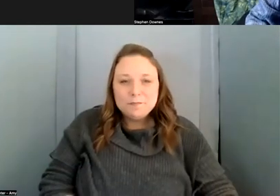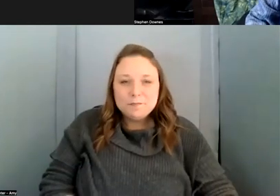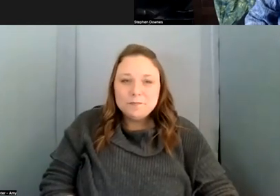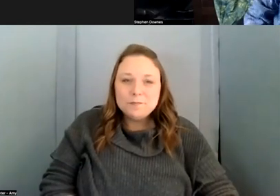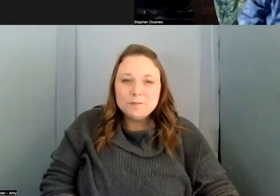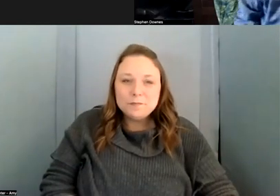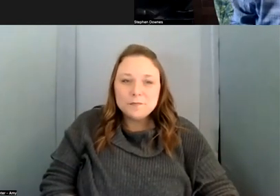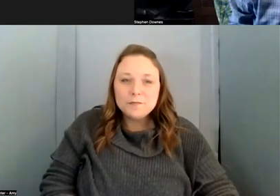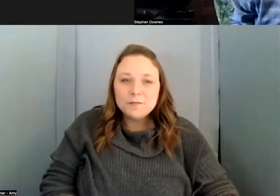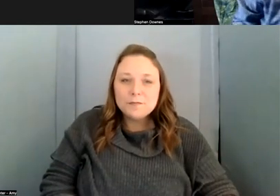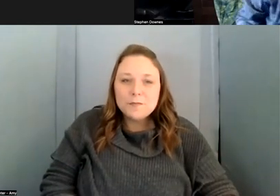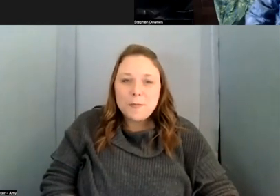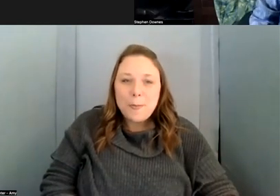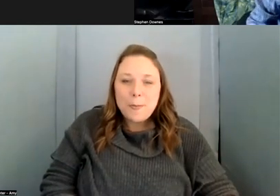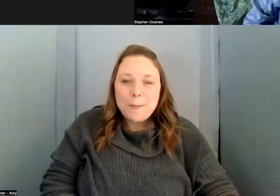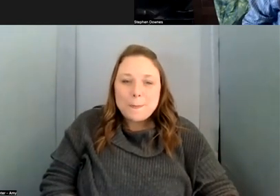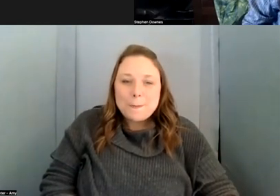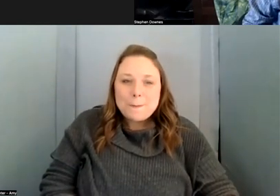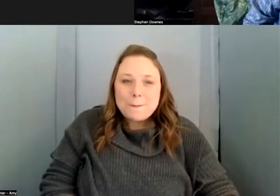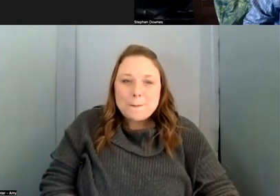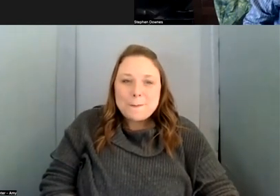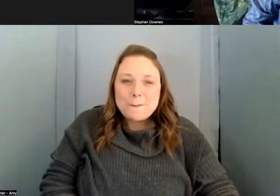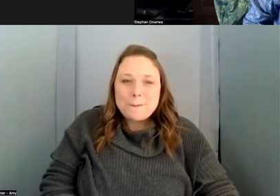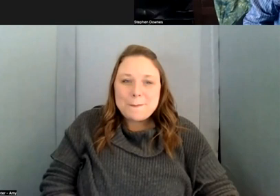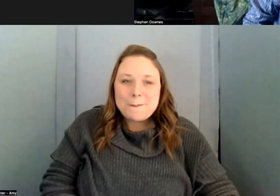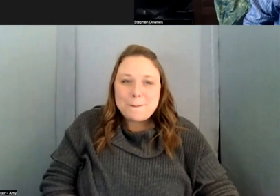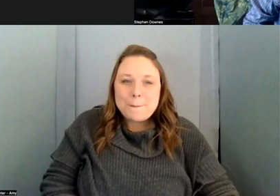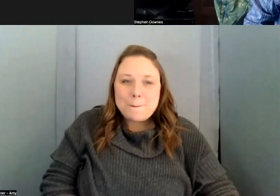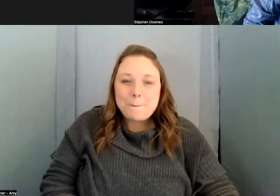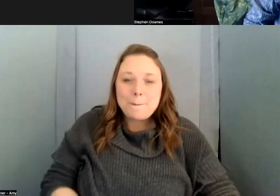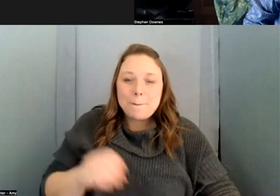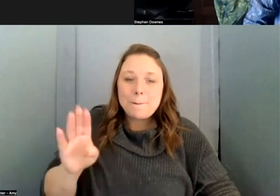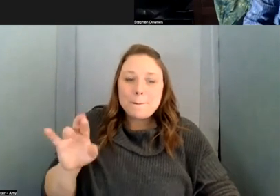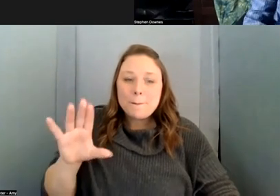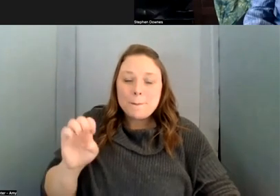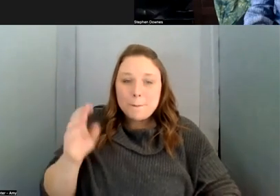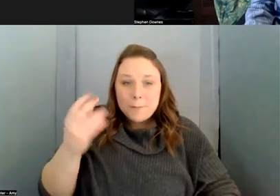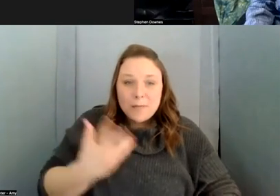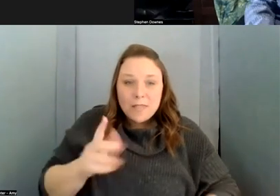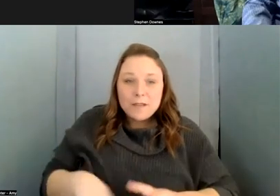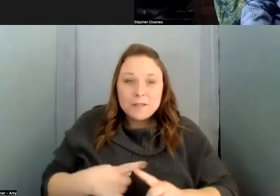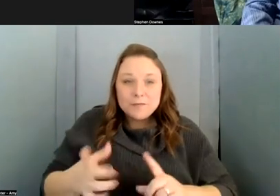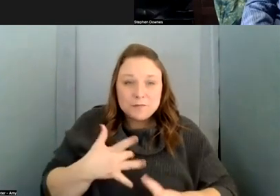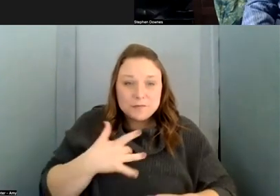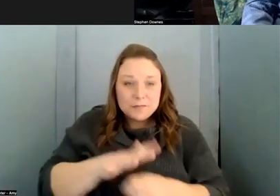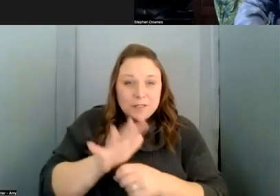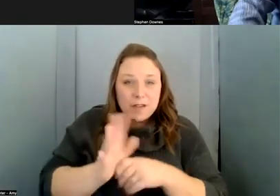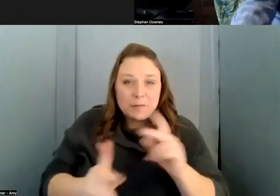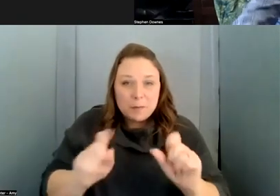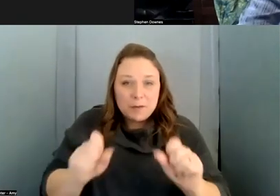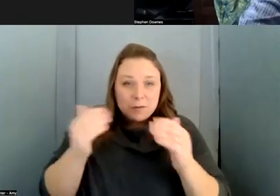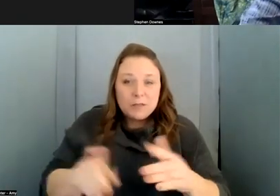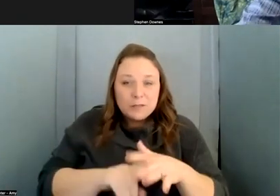i'm just saying so bruce let me know when uh you feel like we have enough people in here that we can start